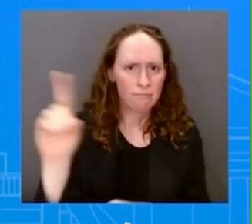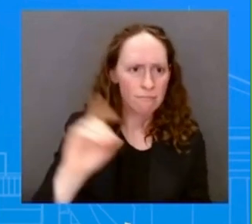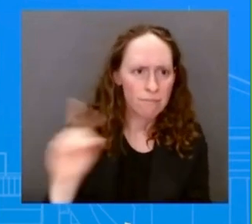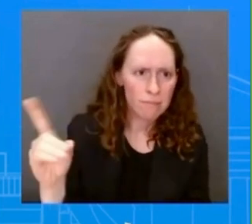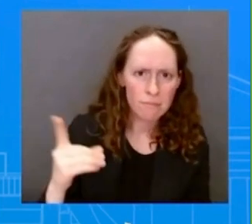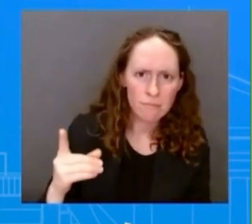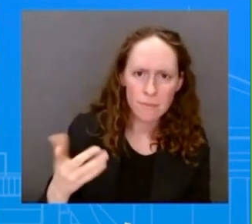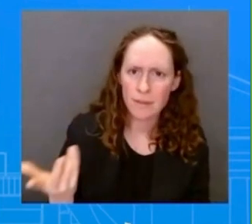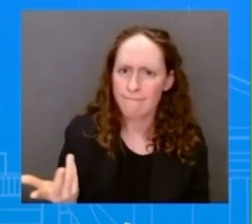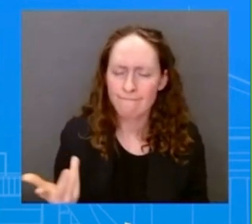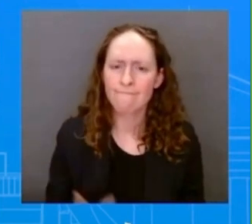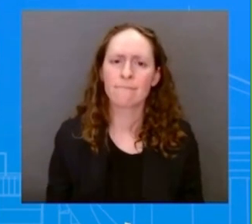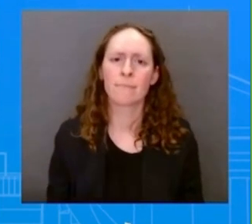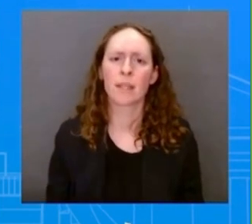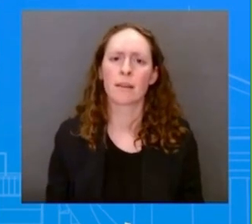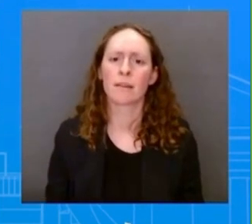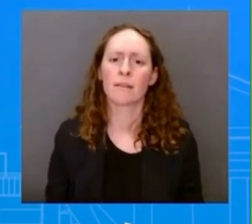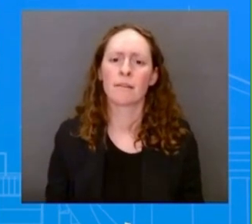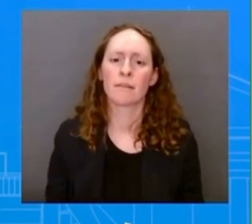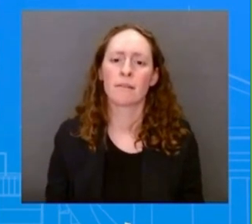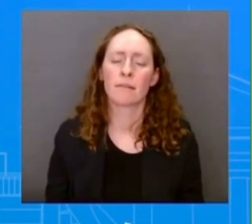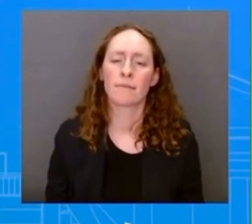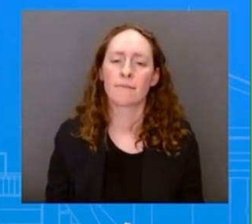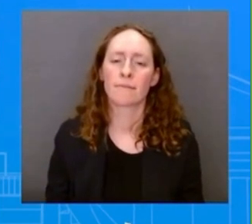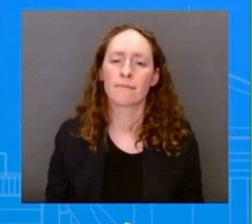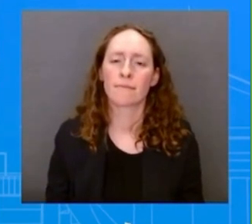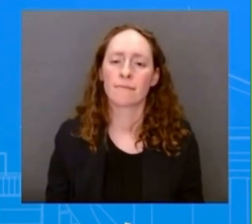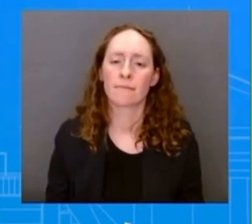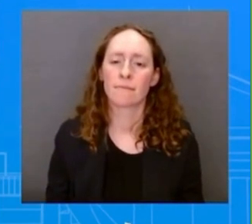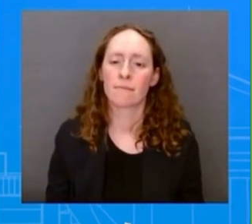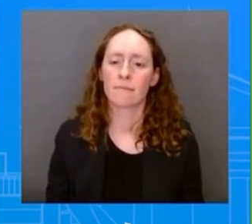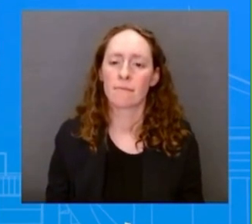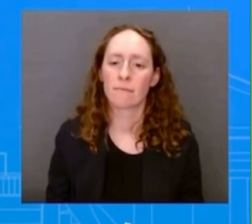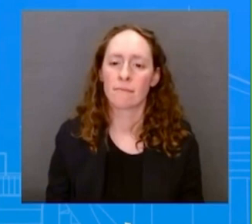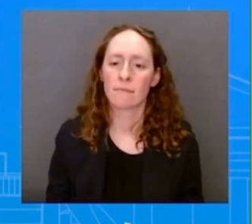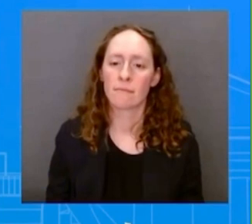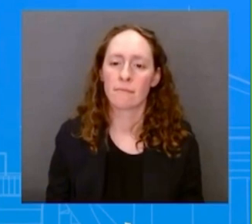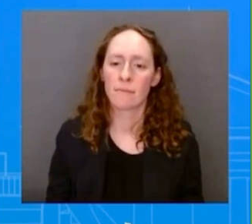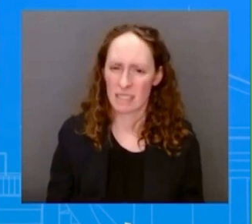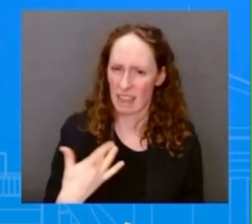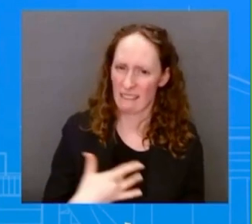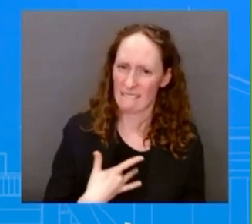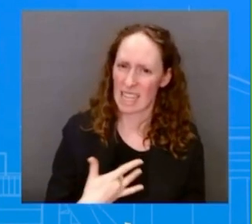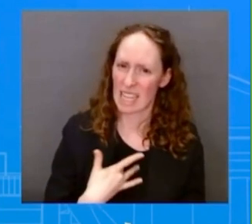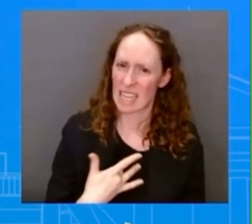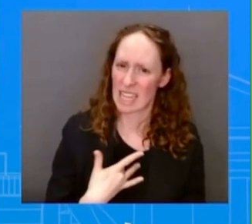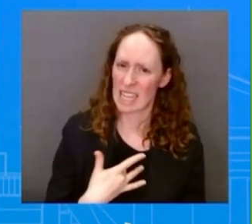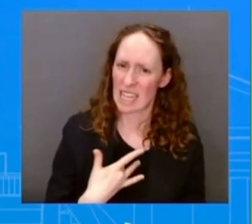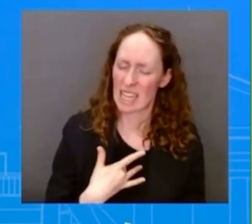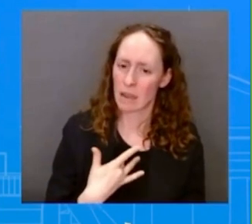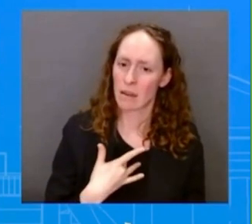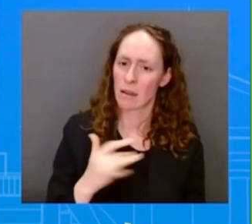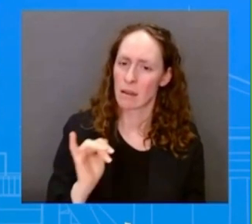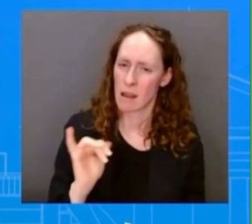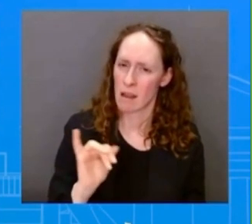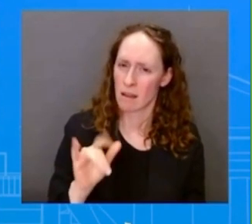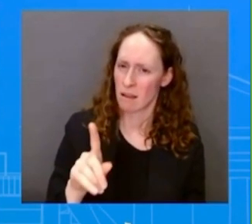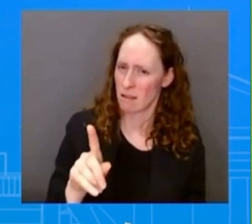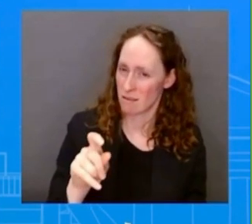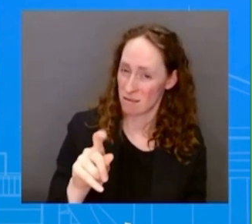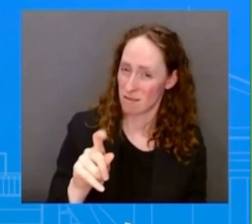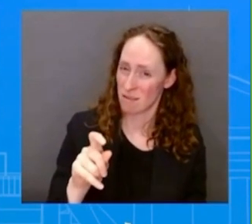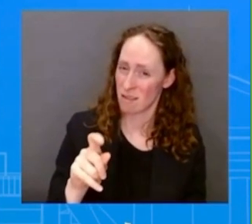likened this to a modern day opium war. Um, do you have thoughts on that characterization of this being a war waged by, uh, by, uh, China?